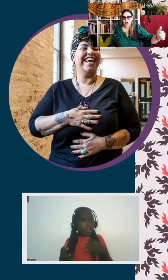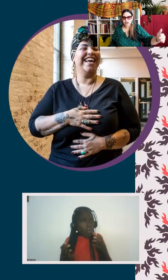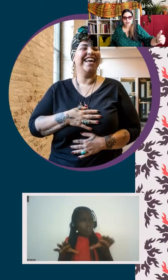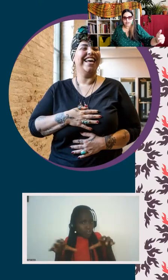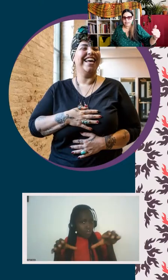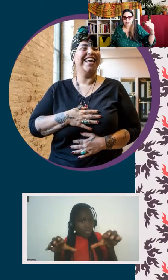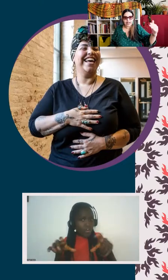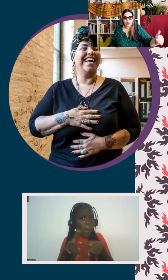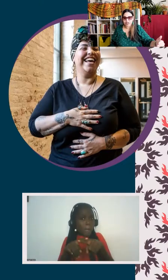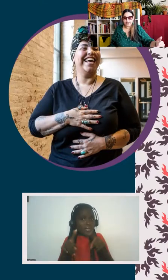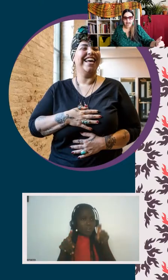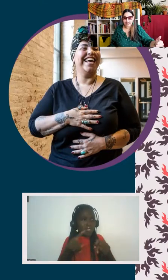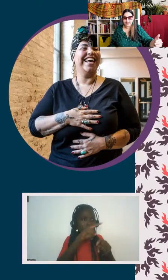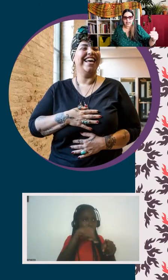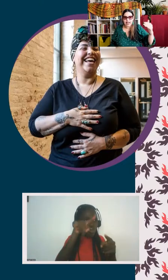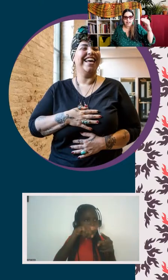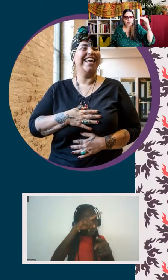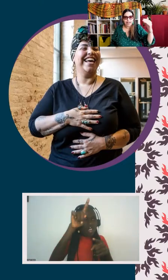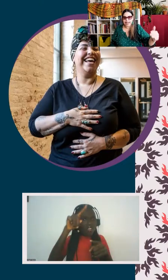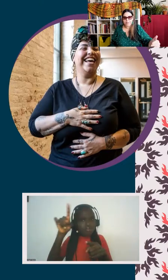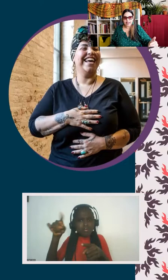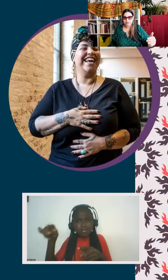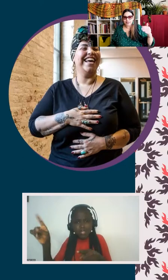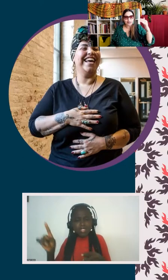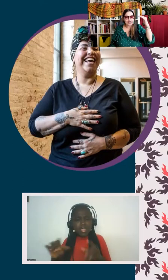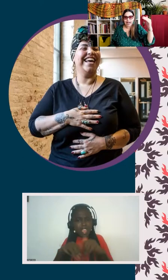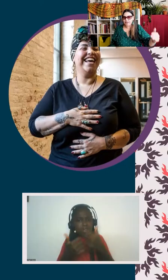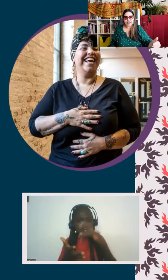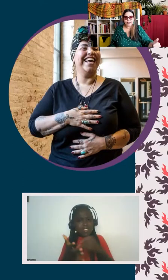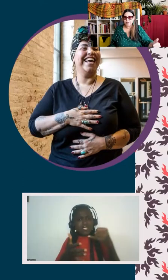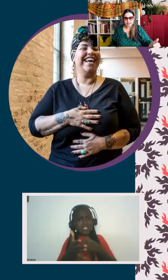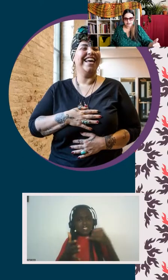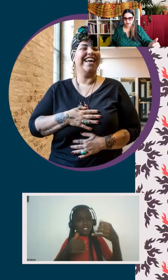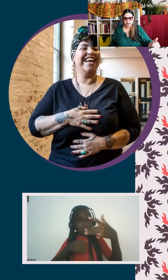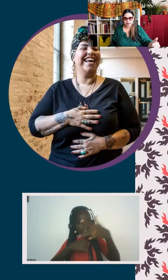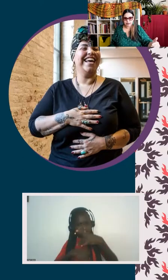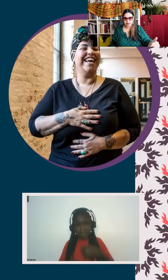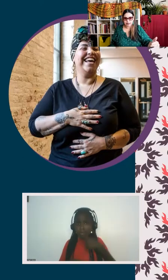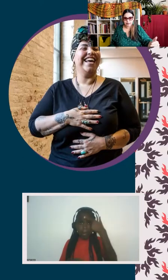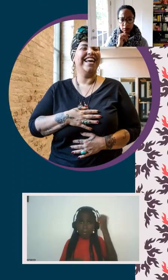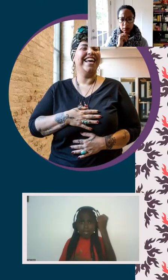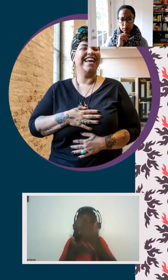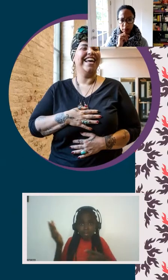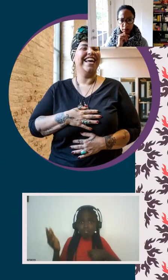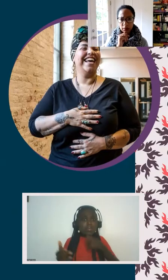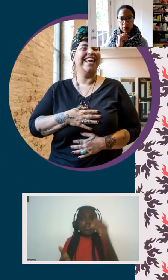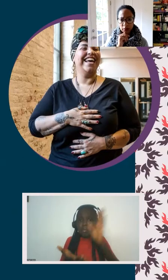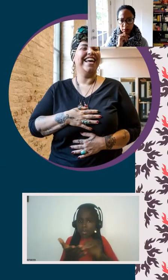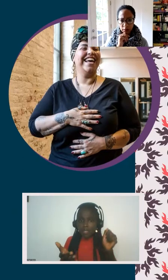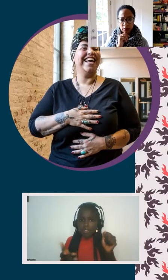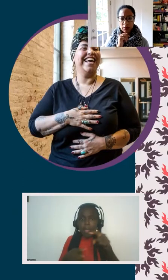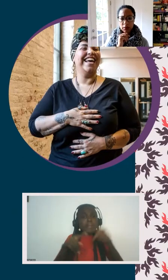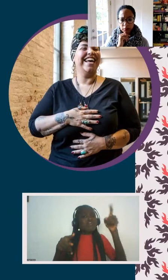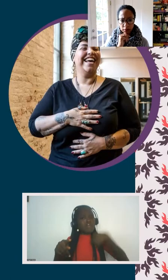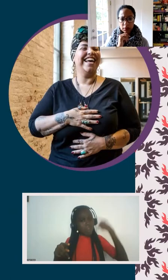but I have to cross all these T's and dot all these I's. And the way it impacts me is because half of it, I don't believe in, but I still must